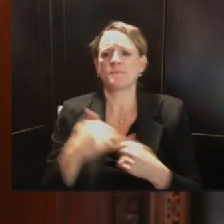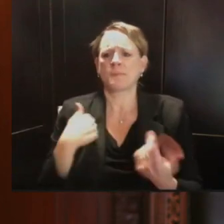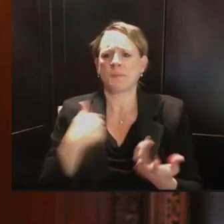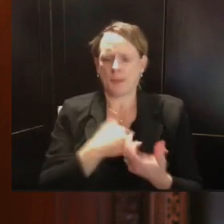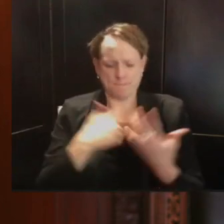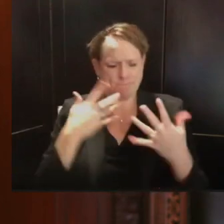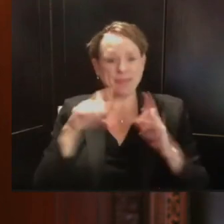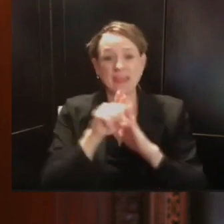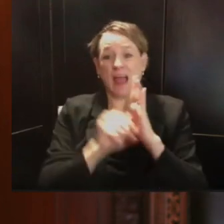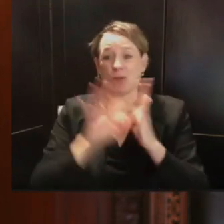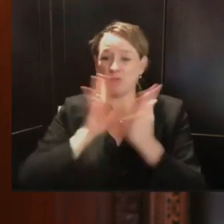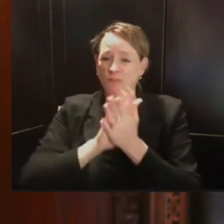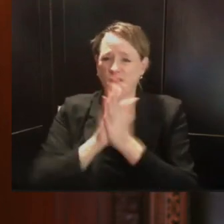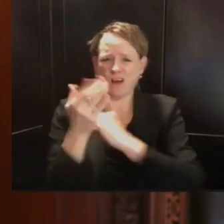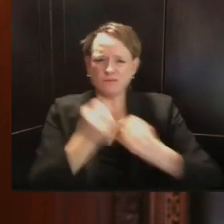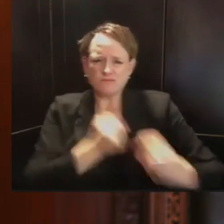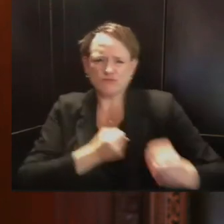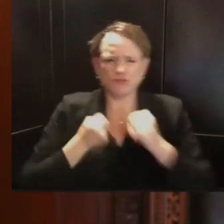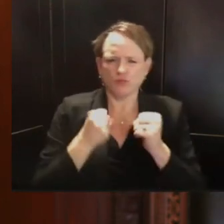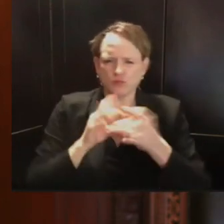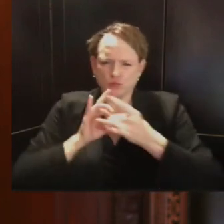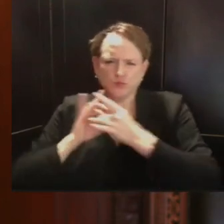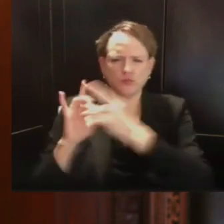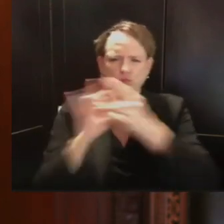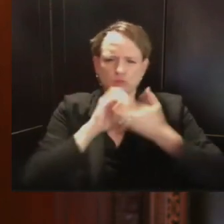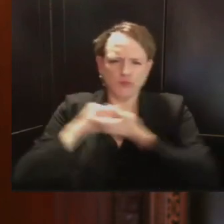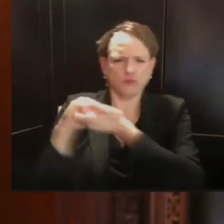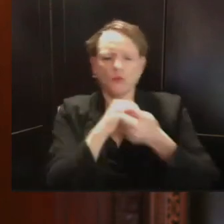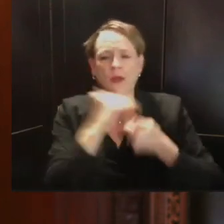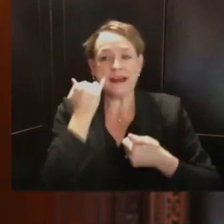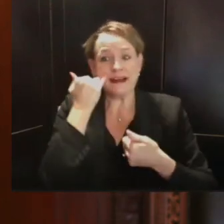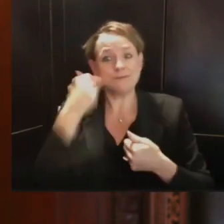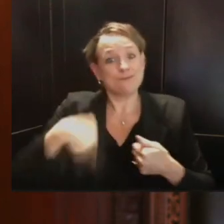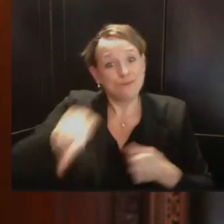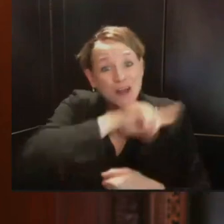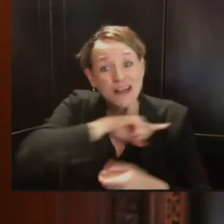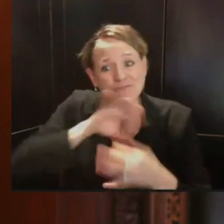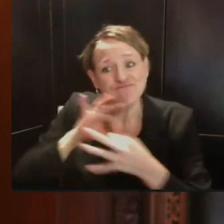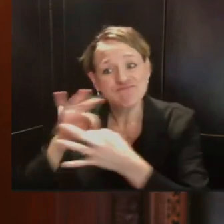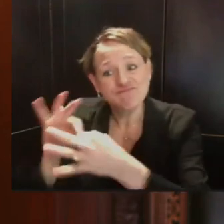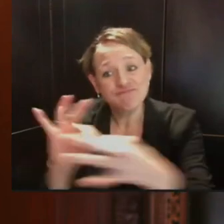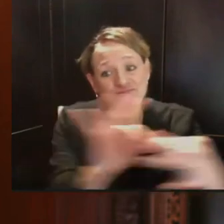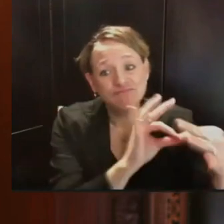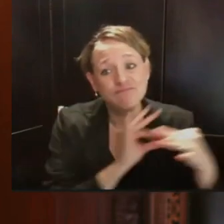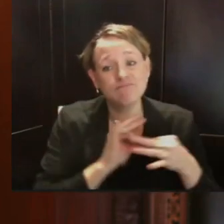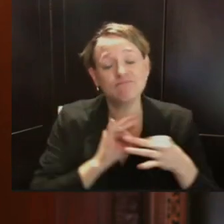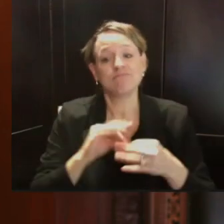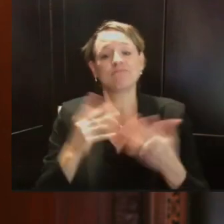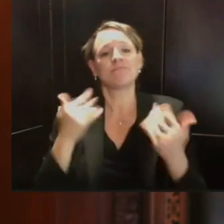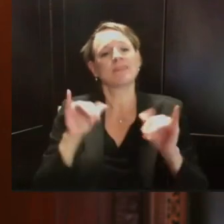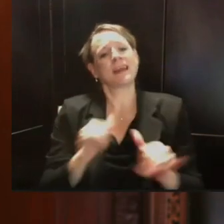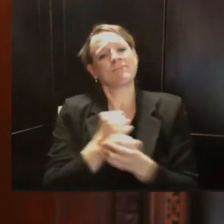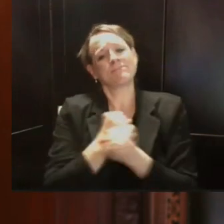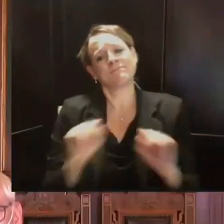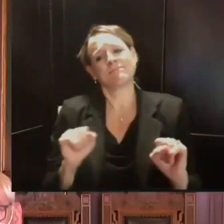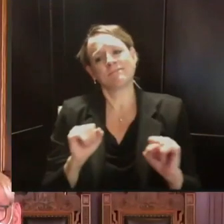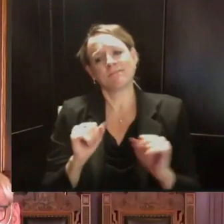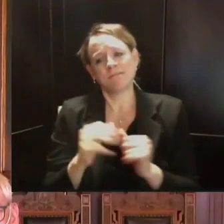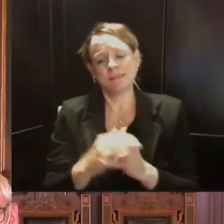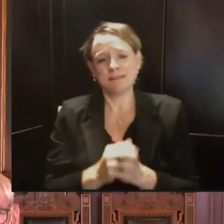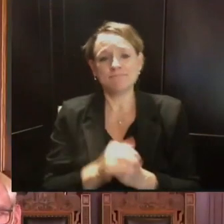safe, Wisconsin. I'd now like to pass things over to Secretary-designee Andrea Palm for her updates. Andrea.